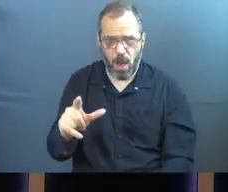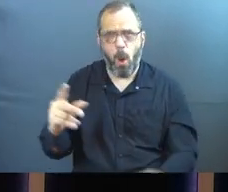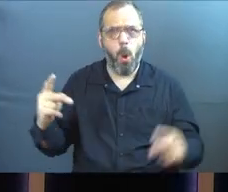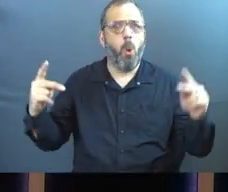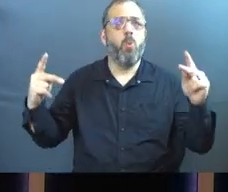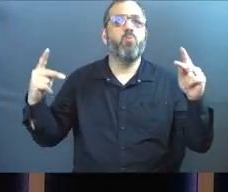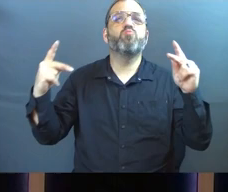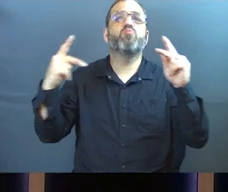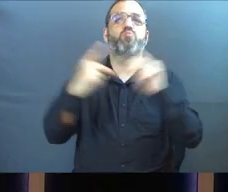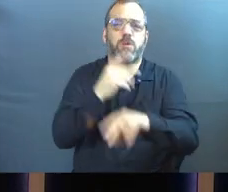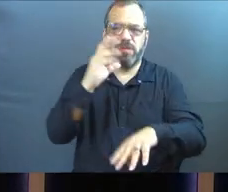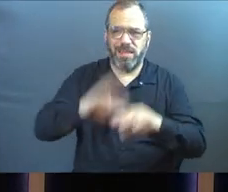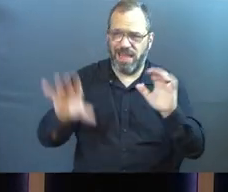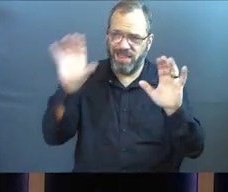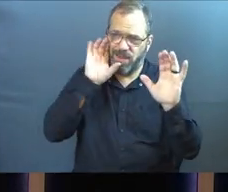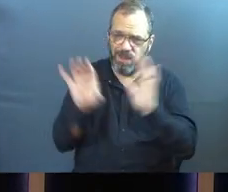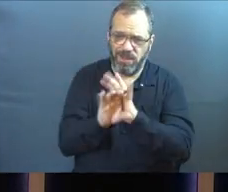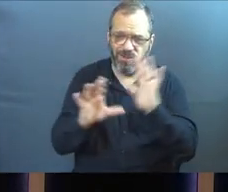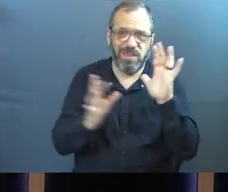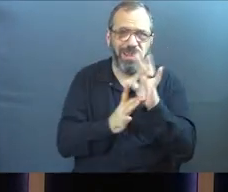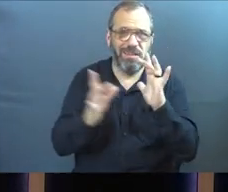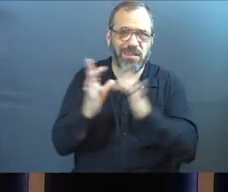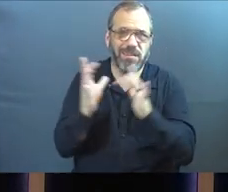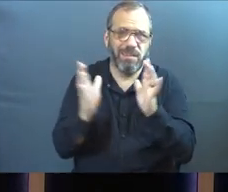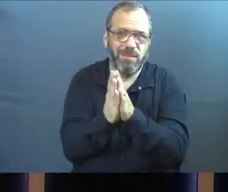far worse than the images given in scripture.